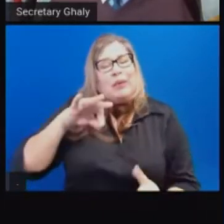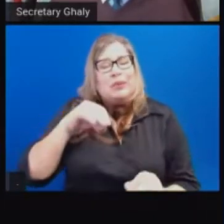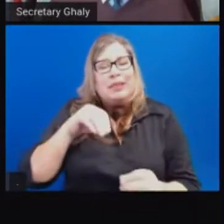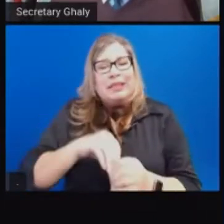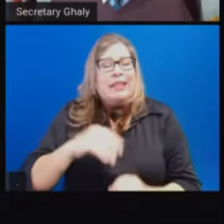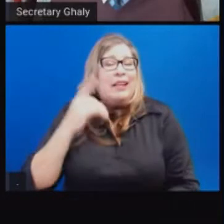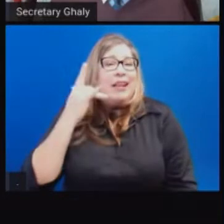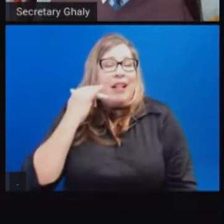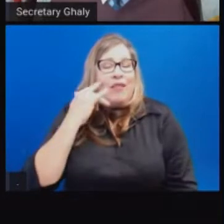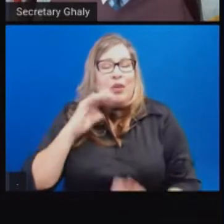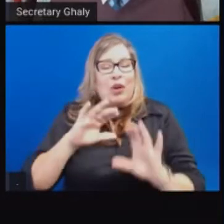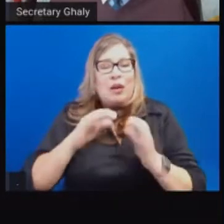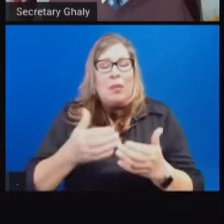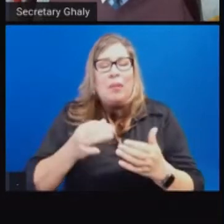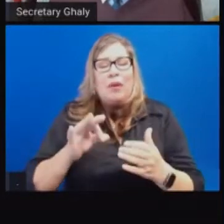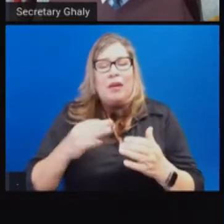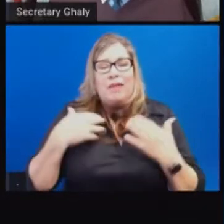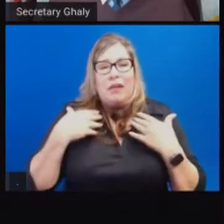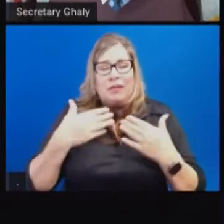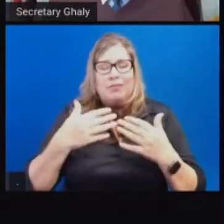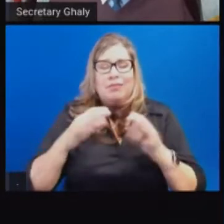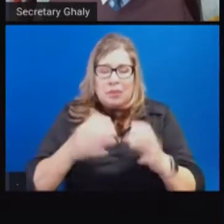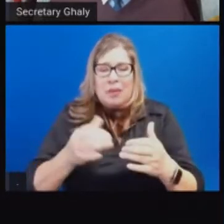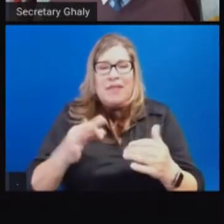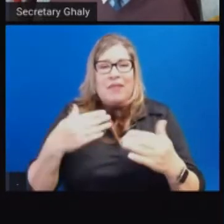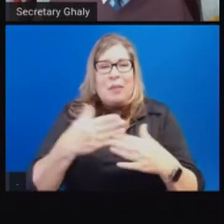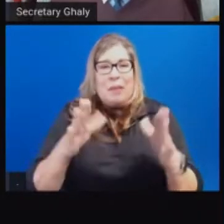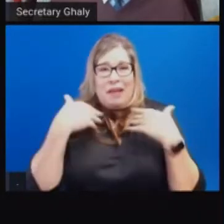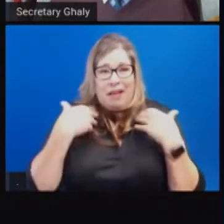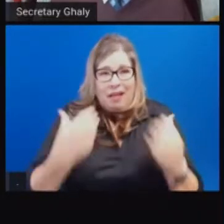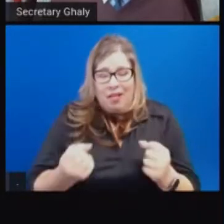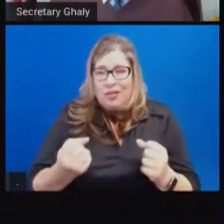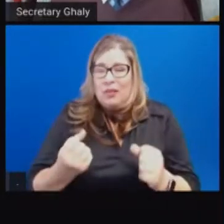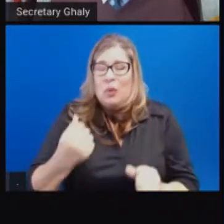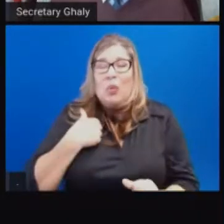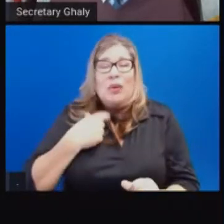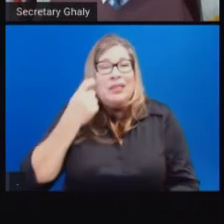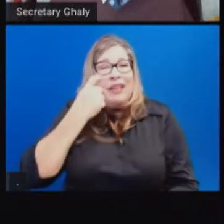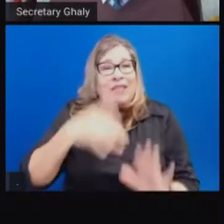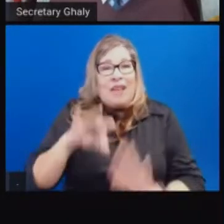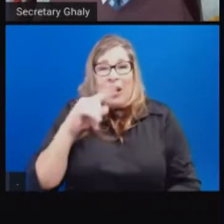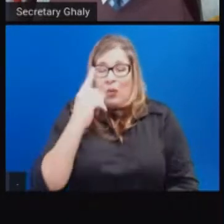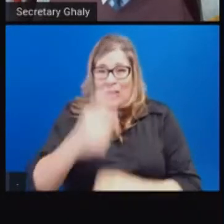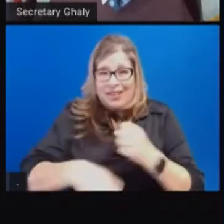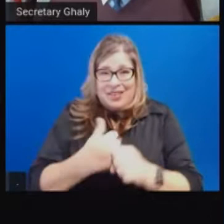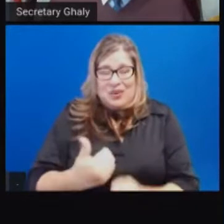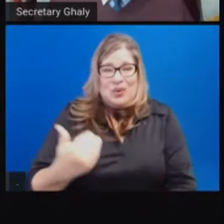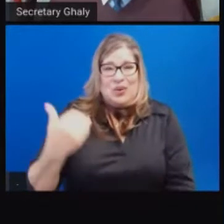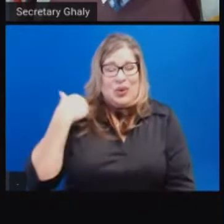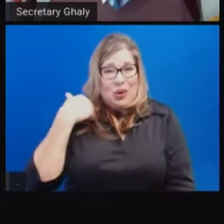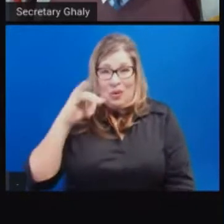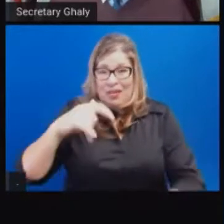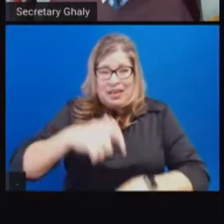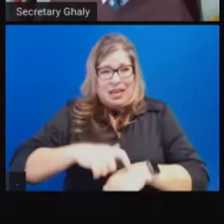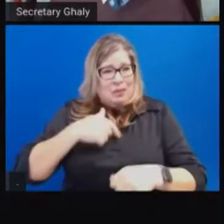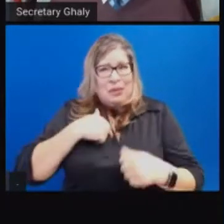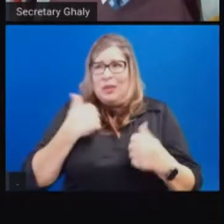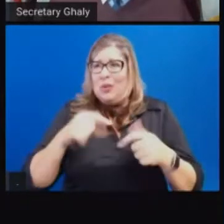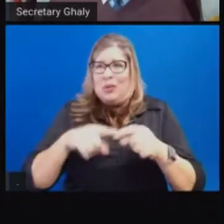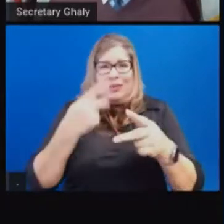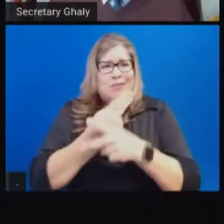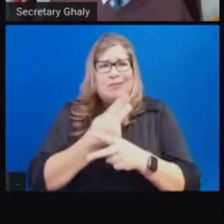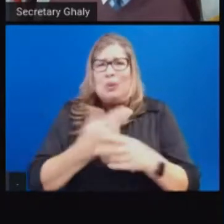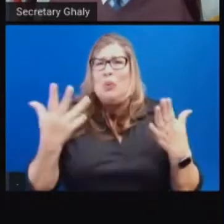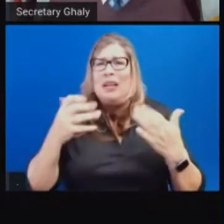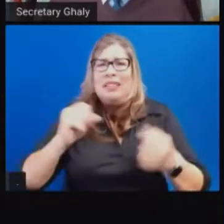California Department of Public Health, really when we were still trying to understand what COVID-19 was, how